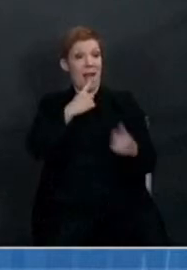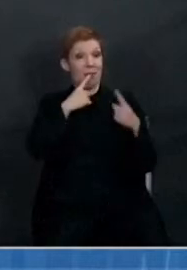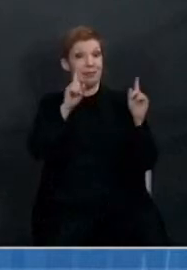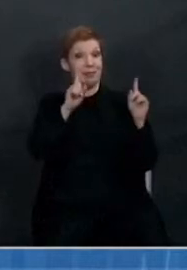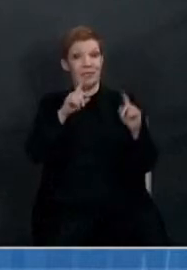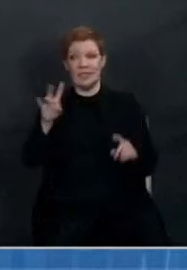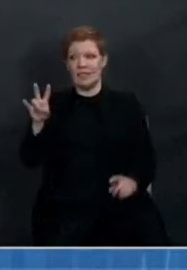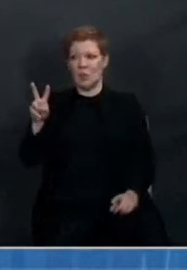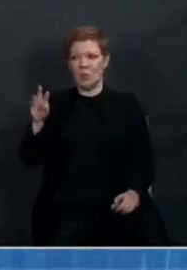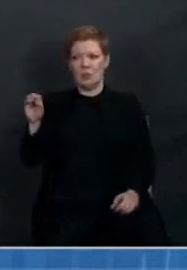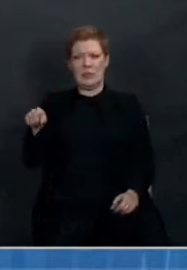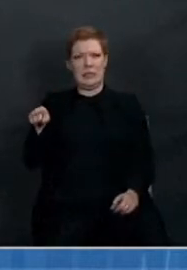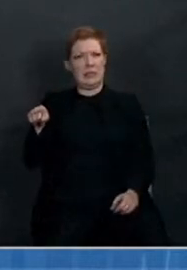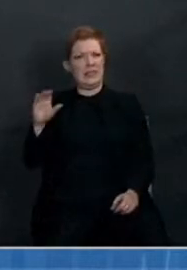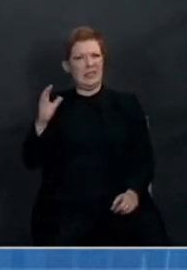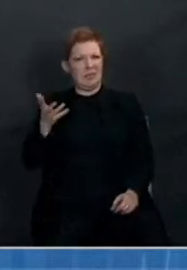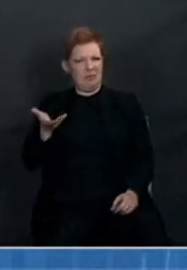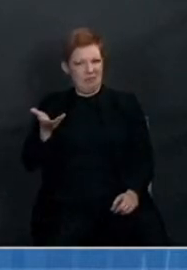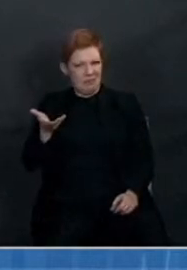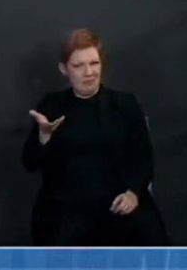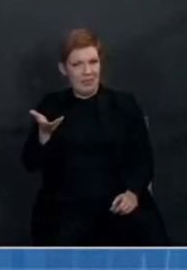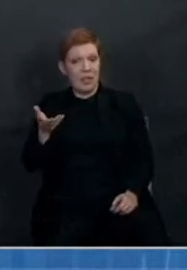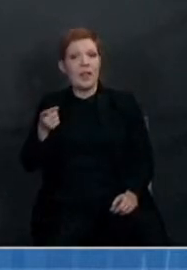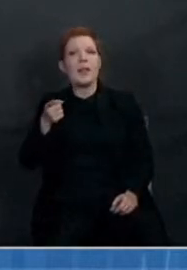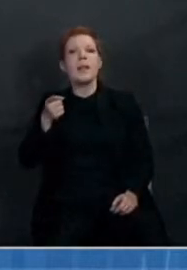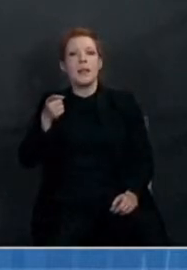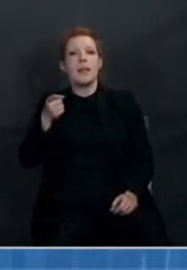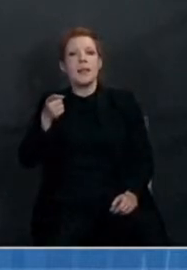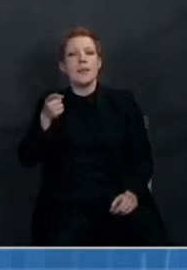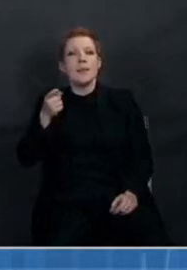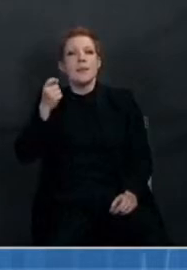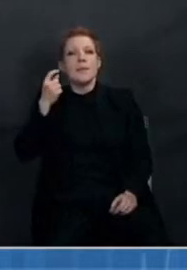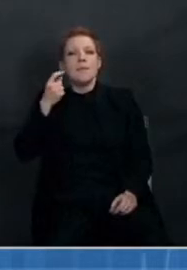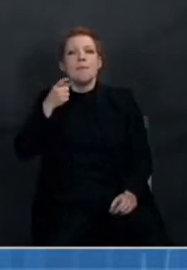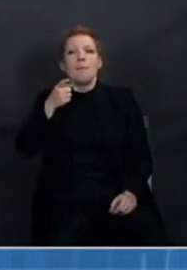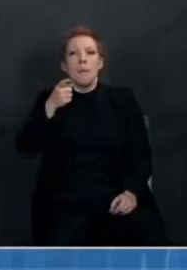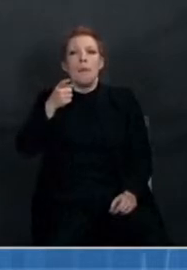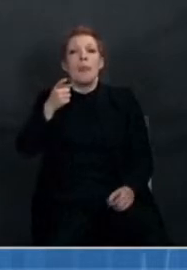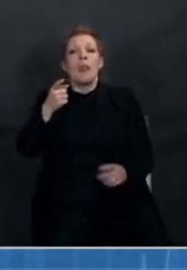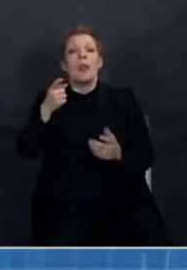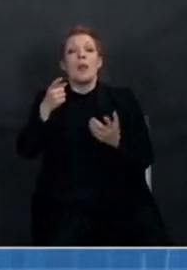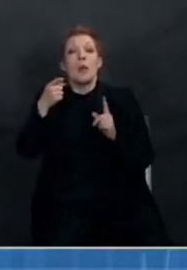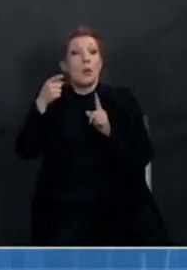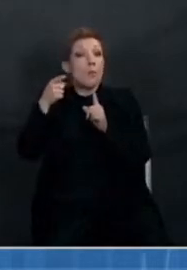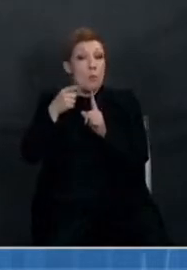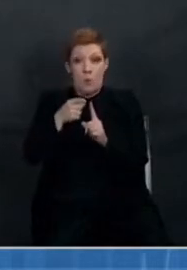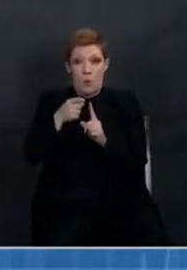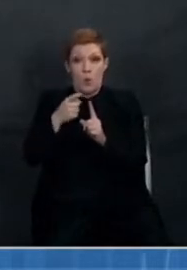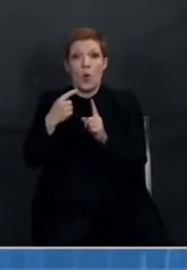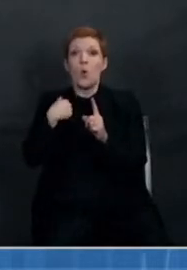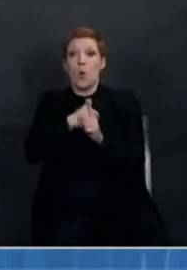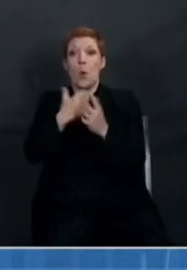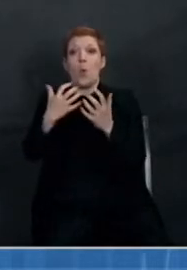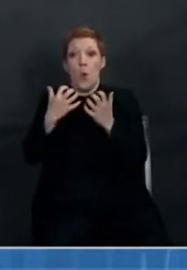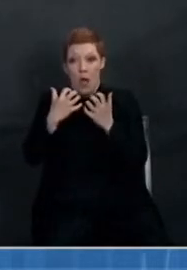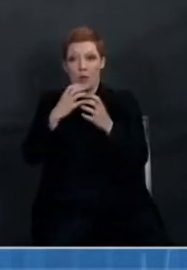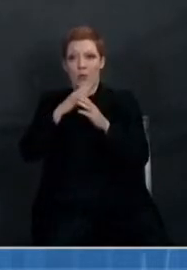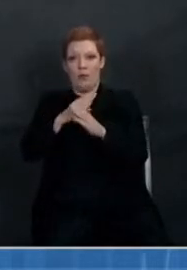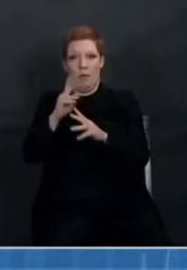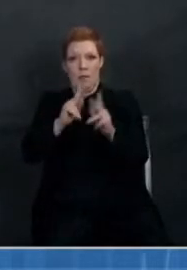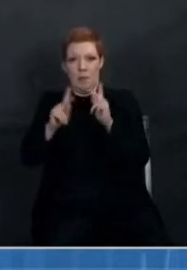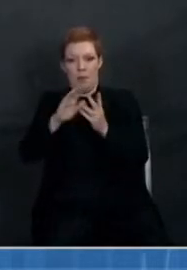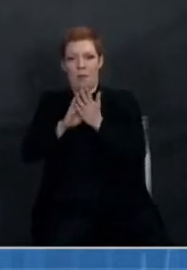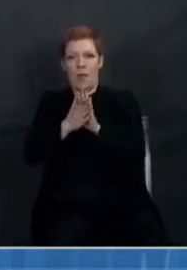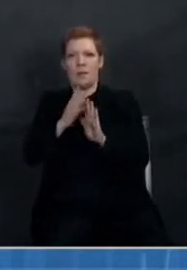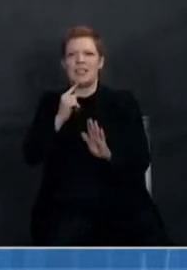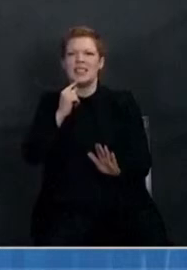important that you need to put into the equation is what you really want to do. You want to prevent people from getting seriously ill.